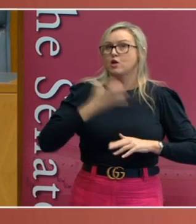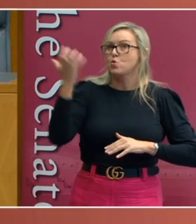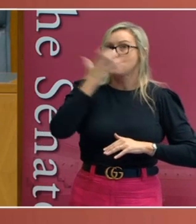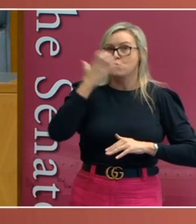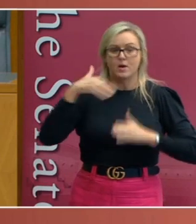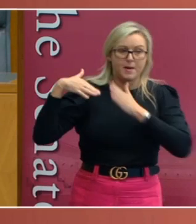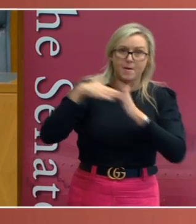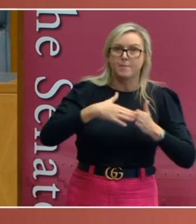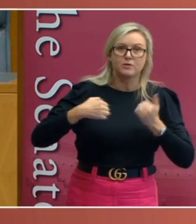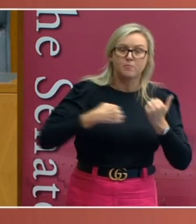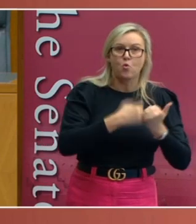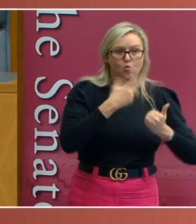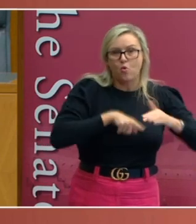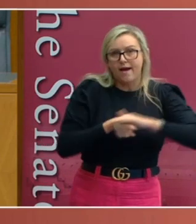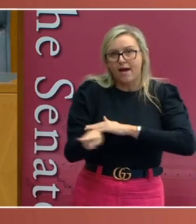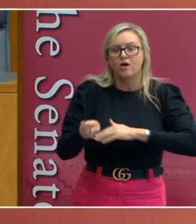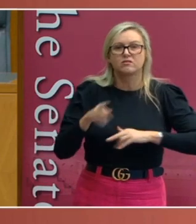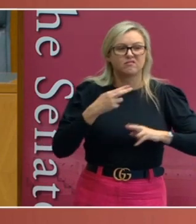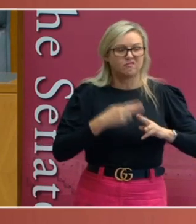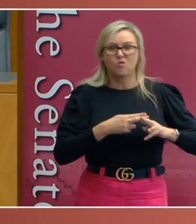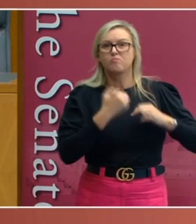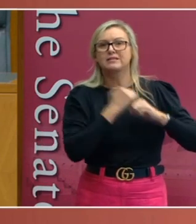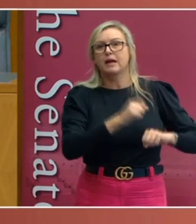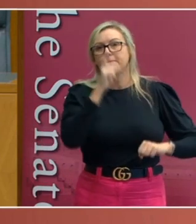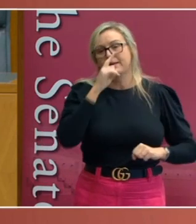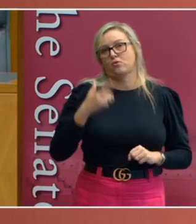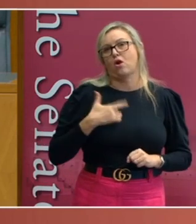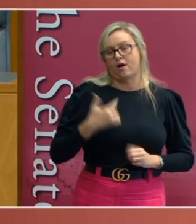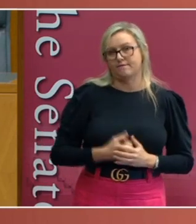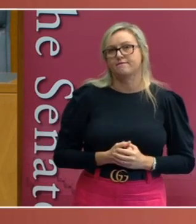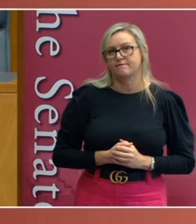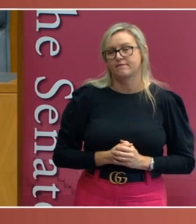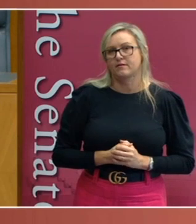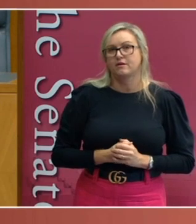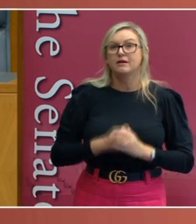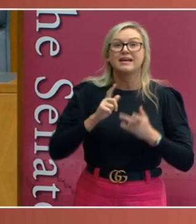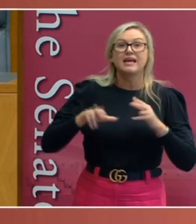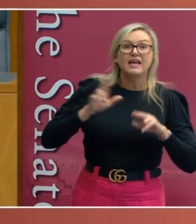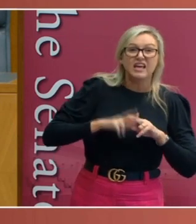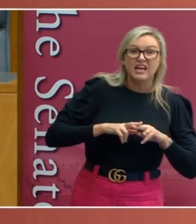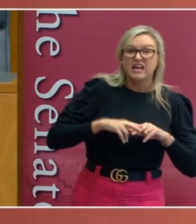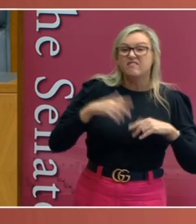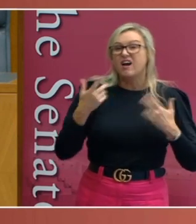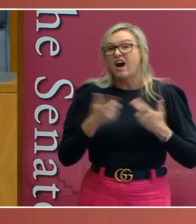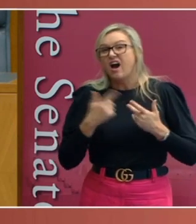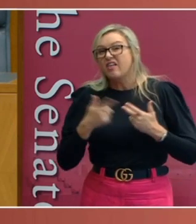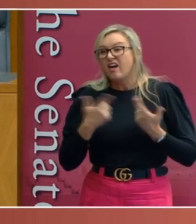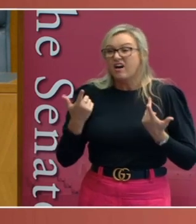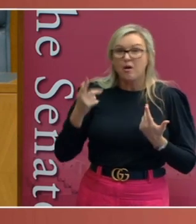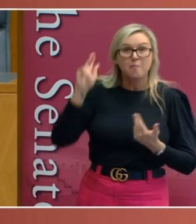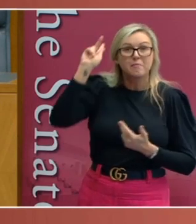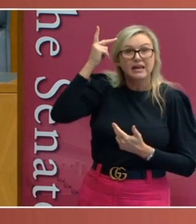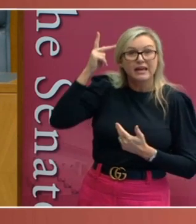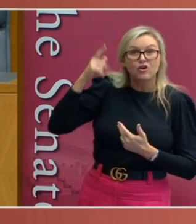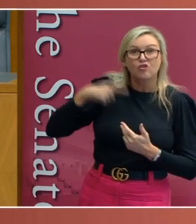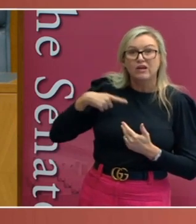life and harm to health. If the powers were exercised for other purposes, such as political purposes,